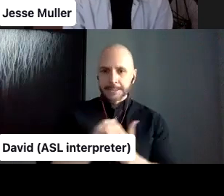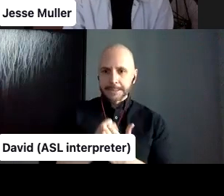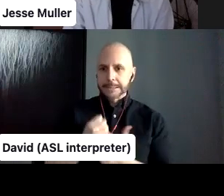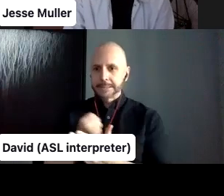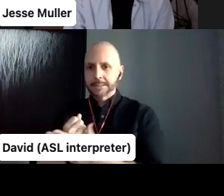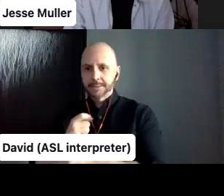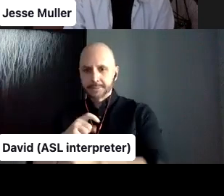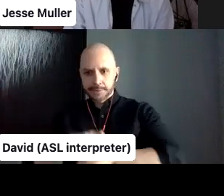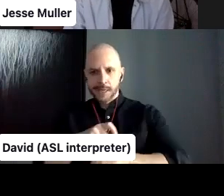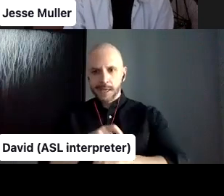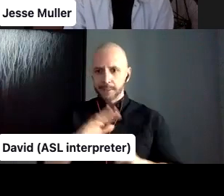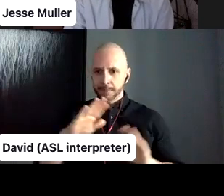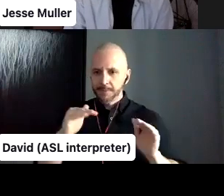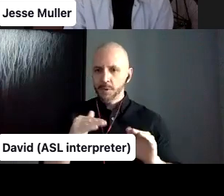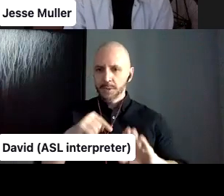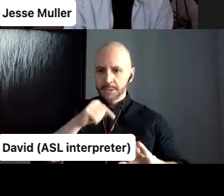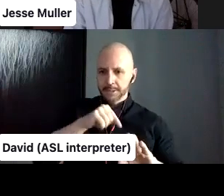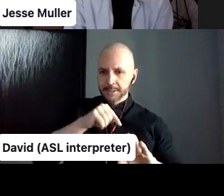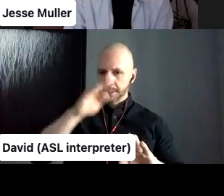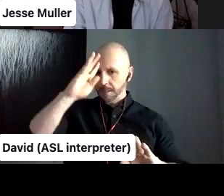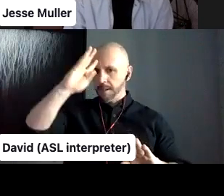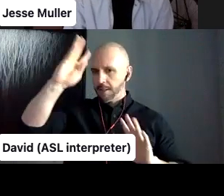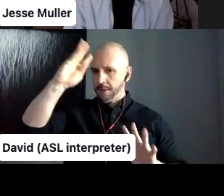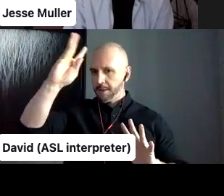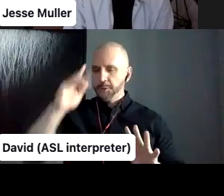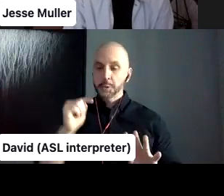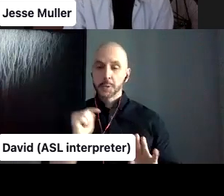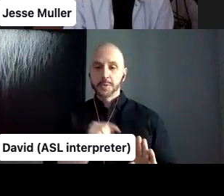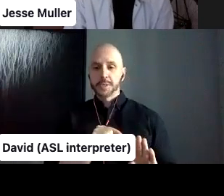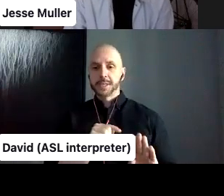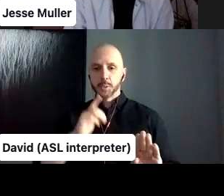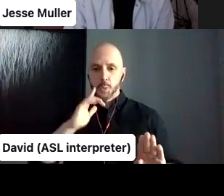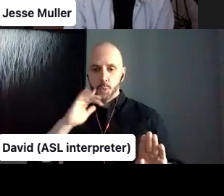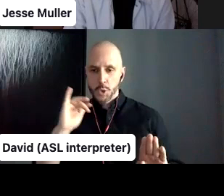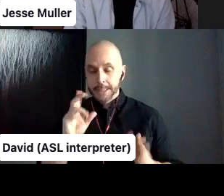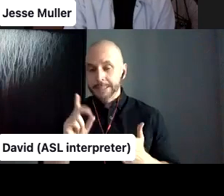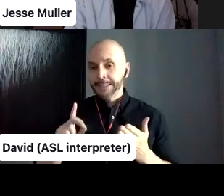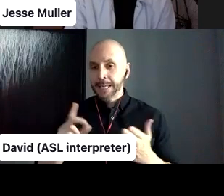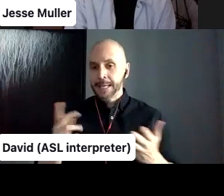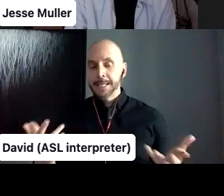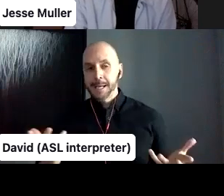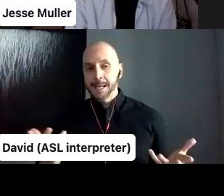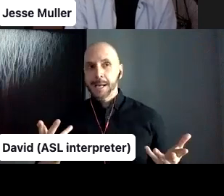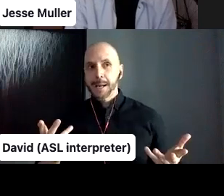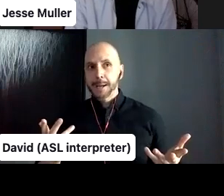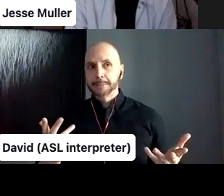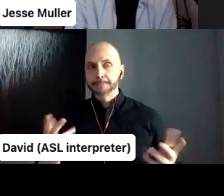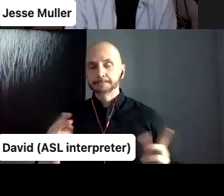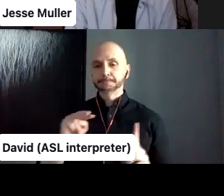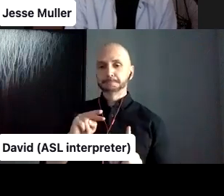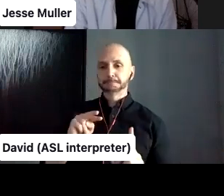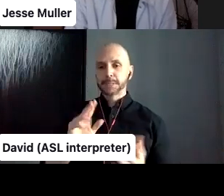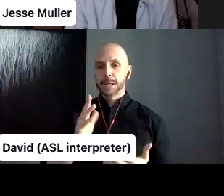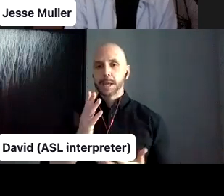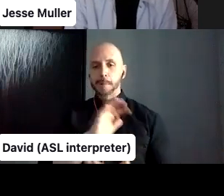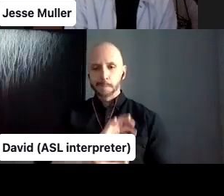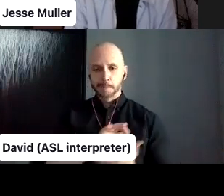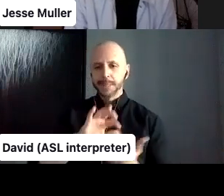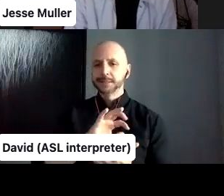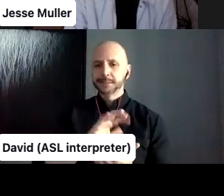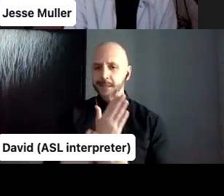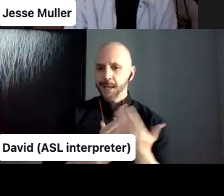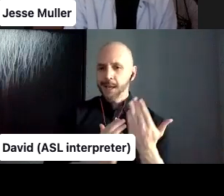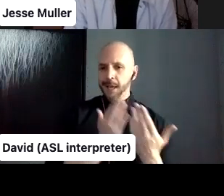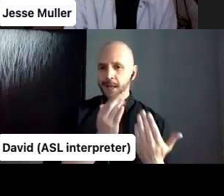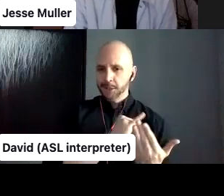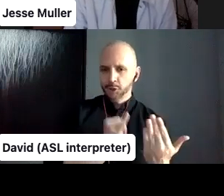yeah, it's a, it's a mix of, um, yeah, like hand-drawn kind of like weird